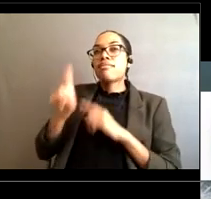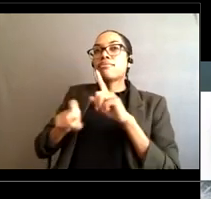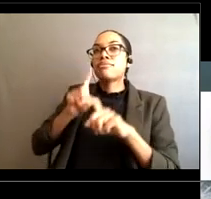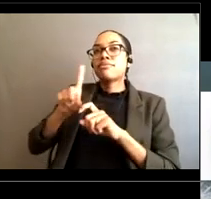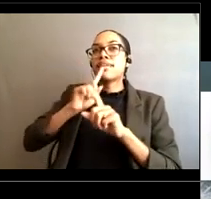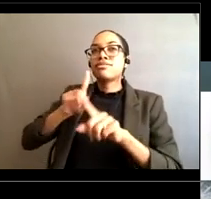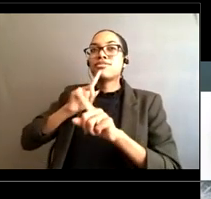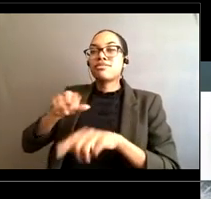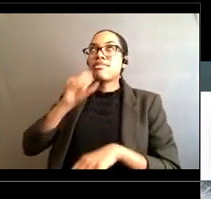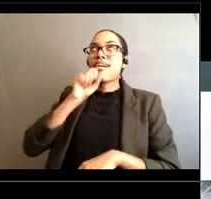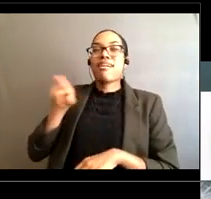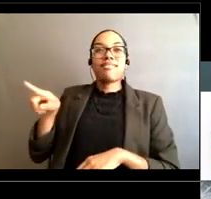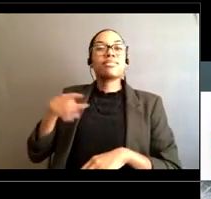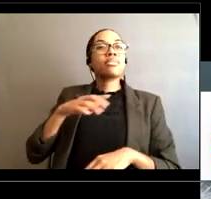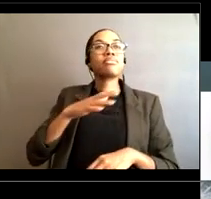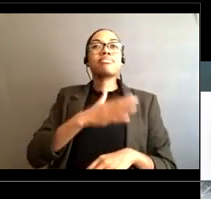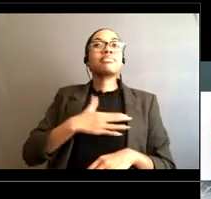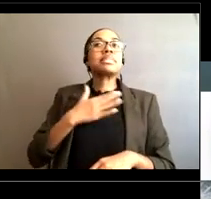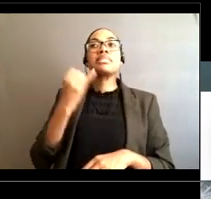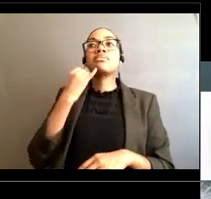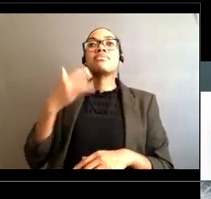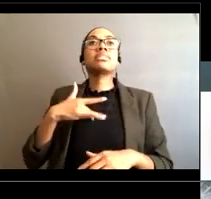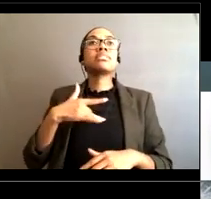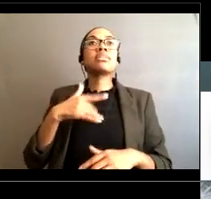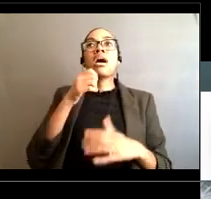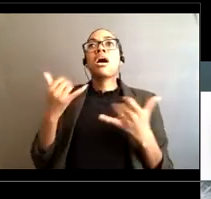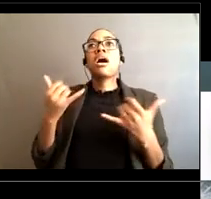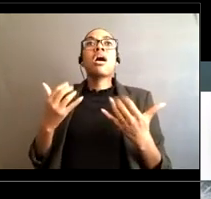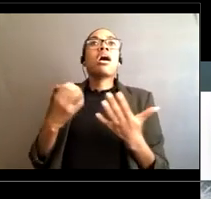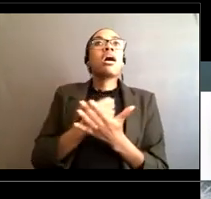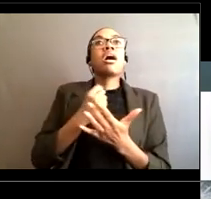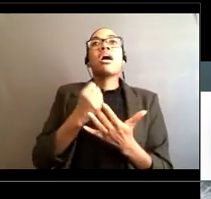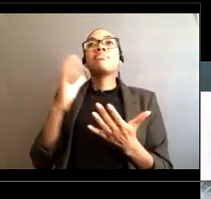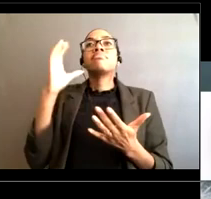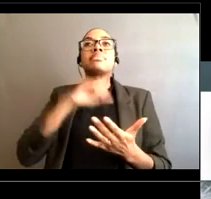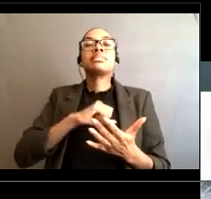and uh, so don't feel like if we didn't get to you today. won't reach you. So